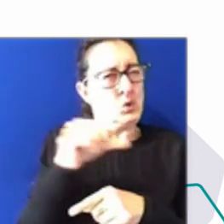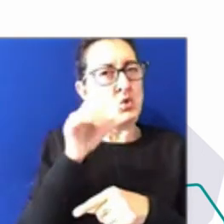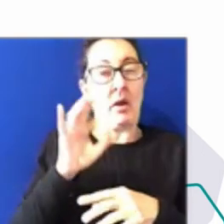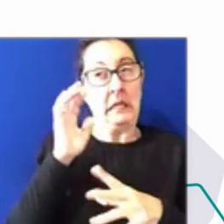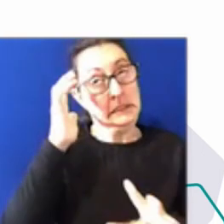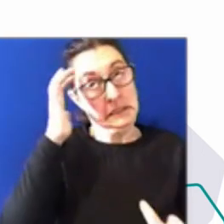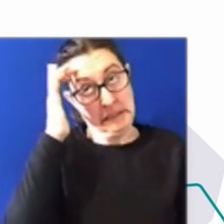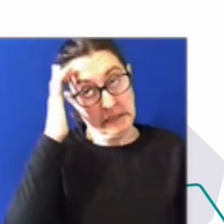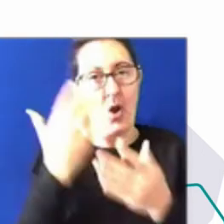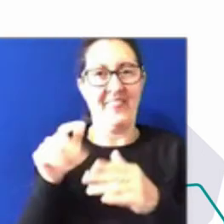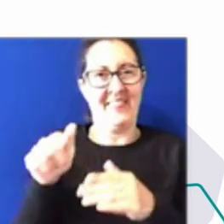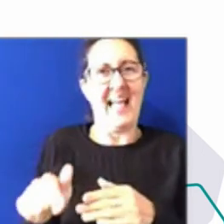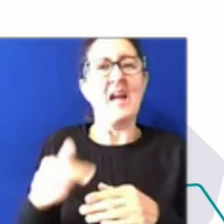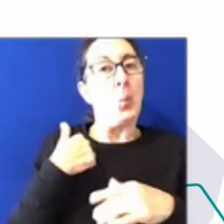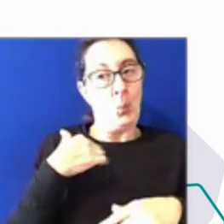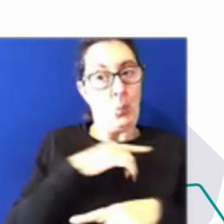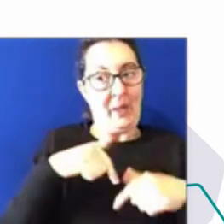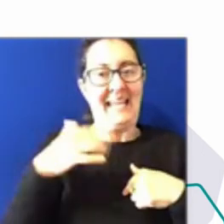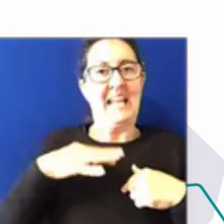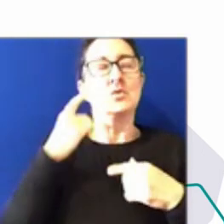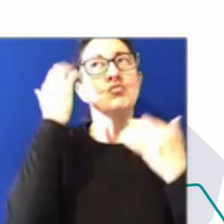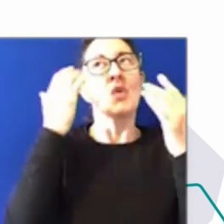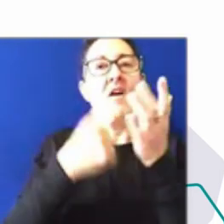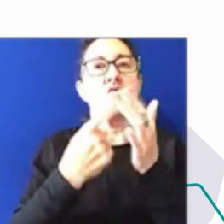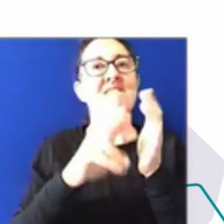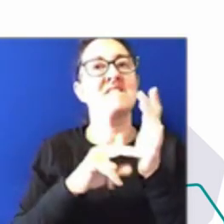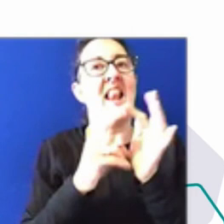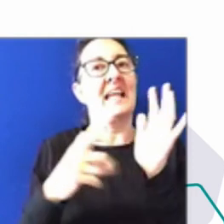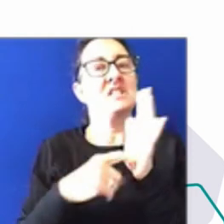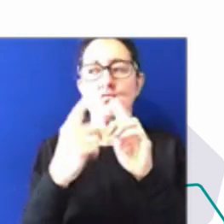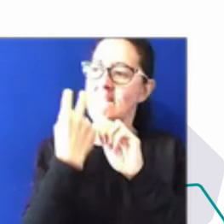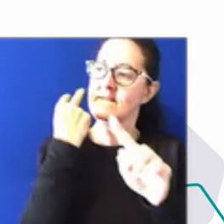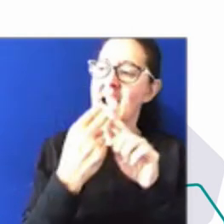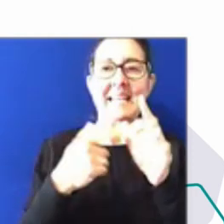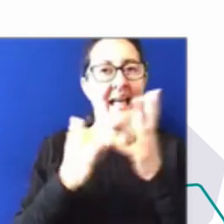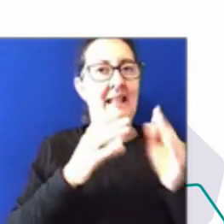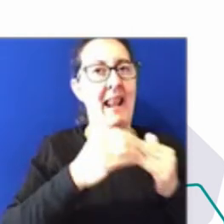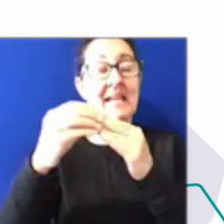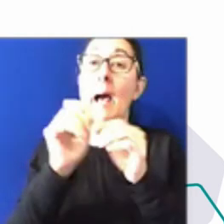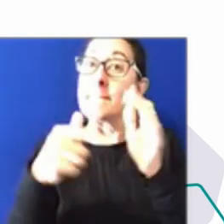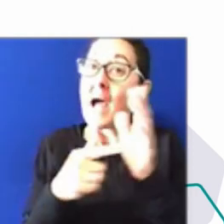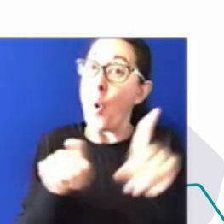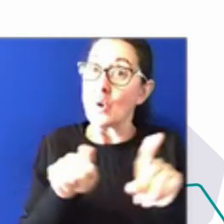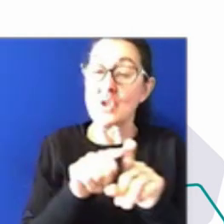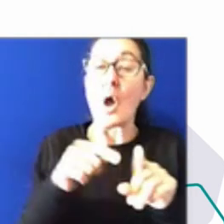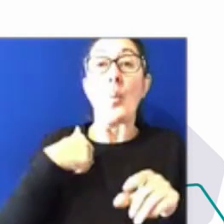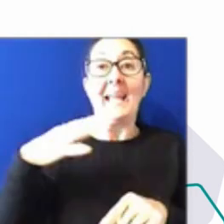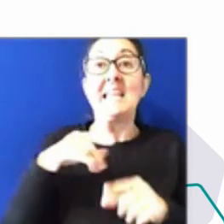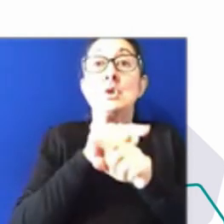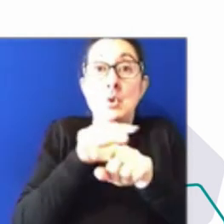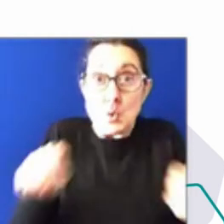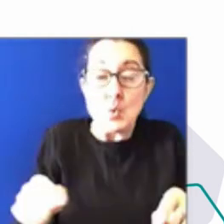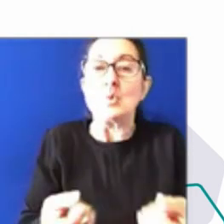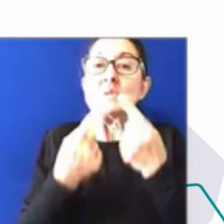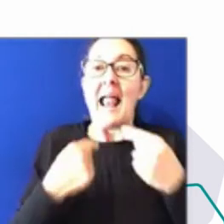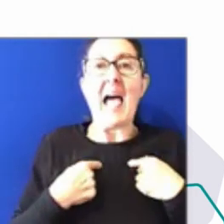you to tell us where you're at. Because if you fall over or break, you're no good to you or your family or anyone else. And